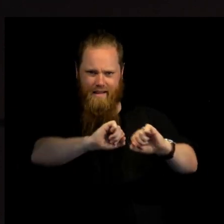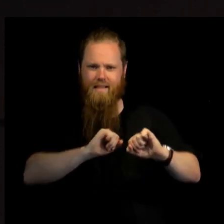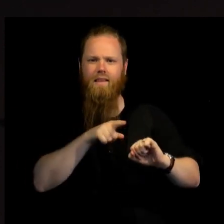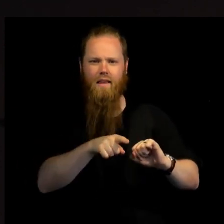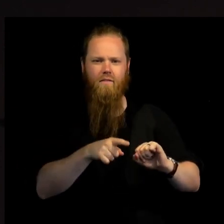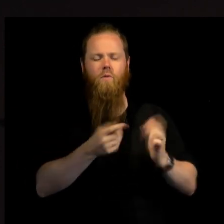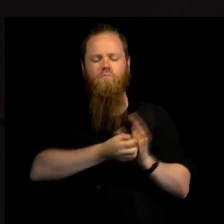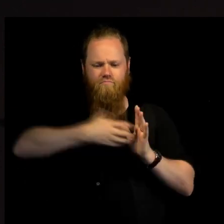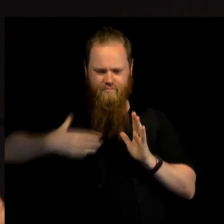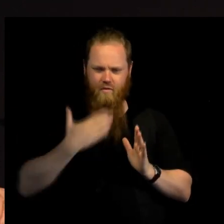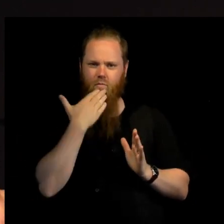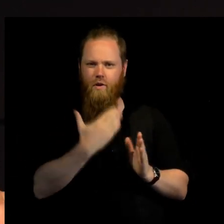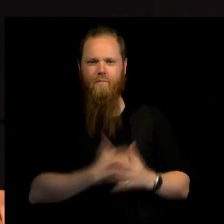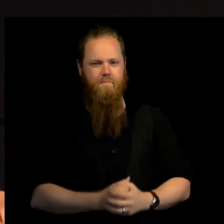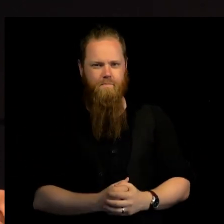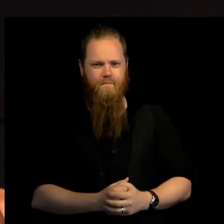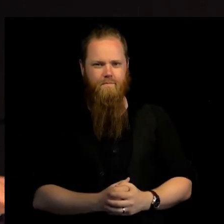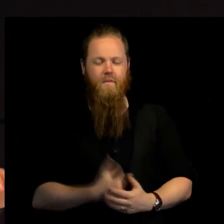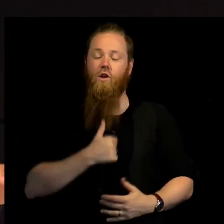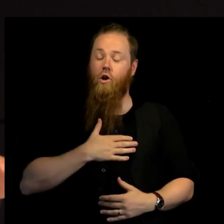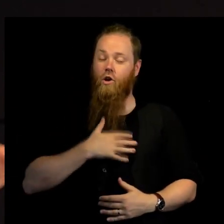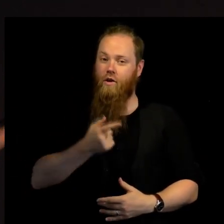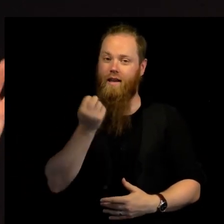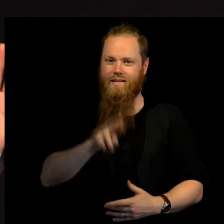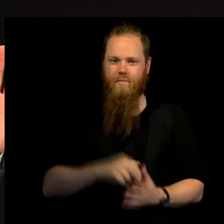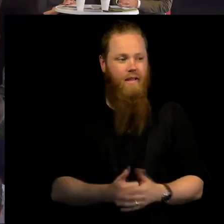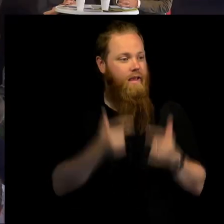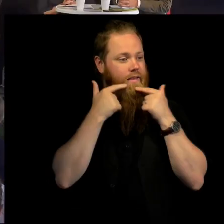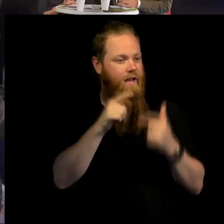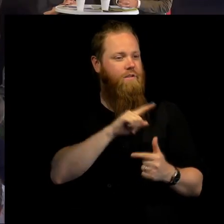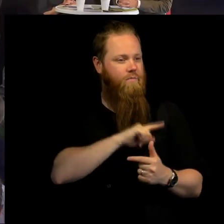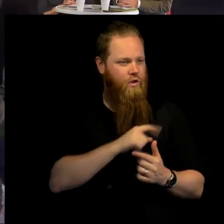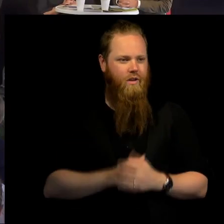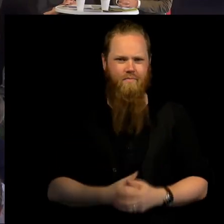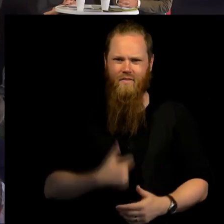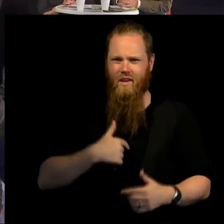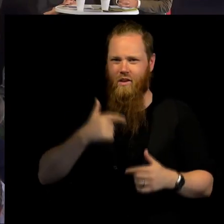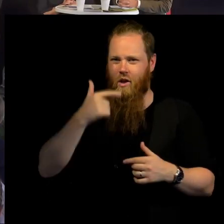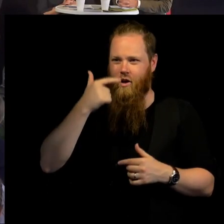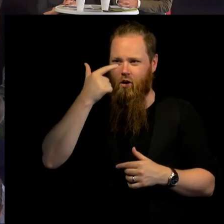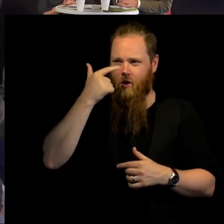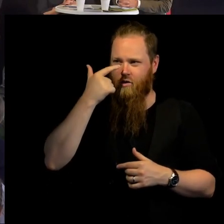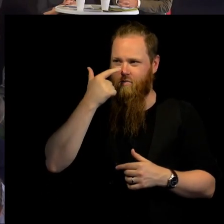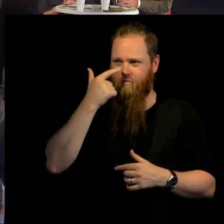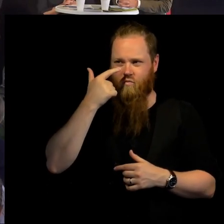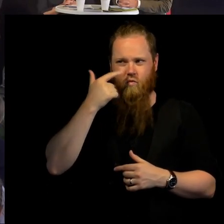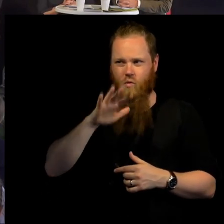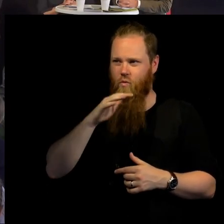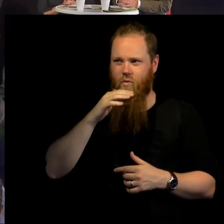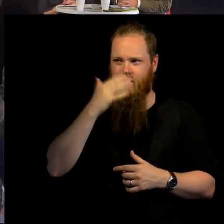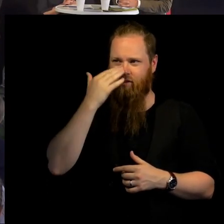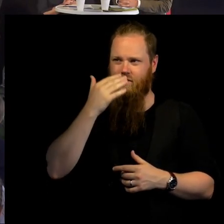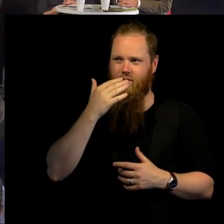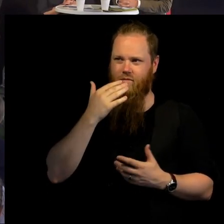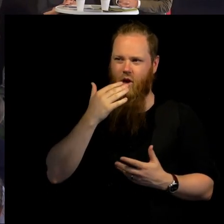a good example. Okay. Thank you very much. I think there is no chance of summarizing this. We're coming to the end.